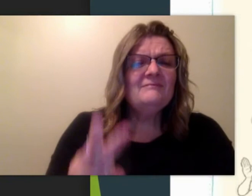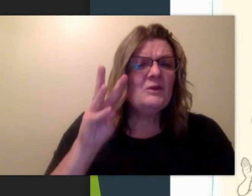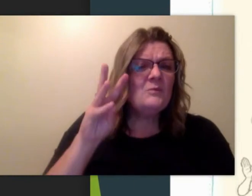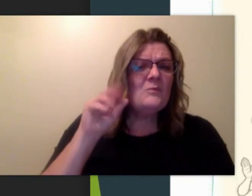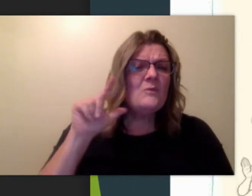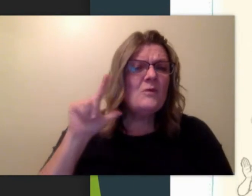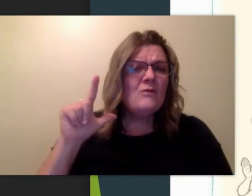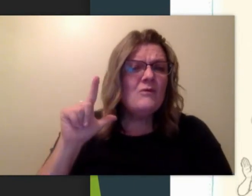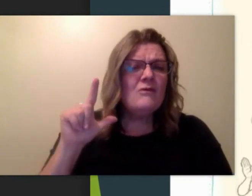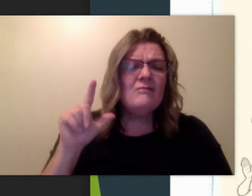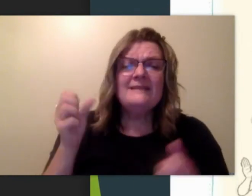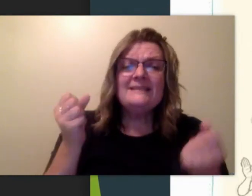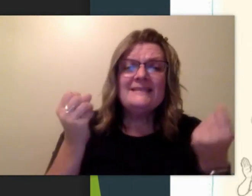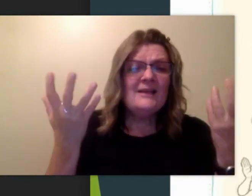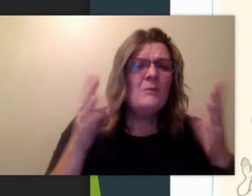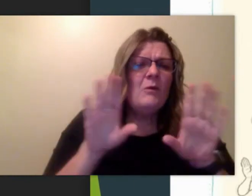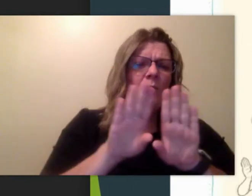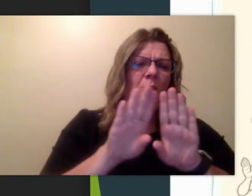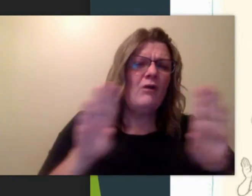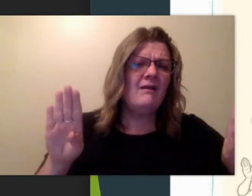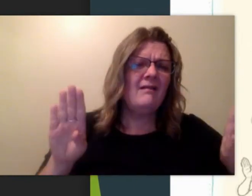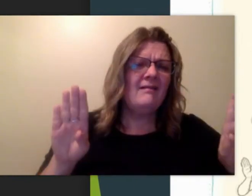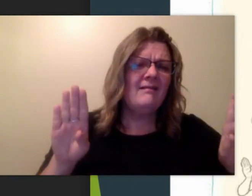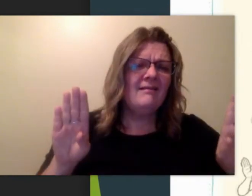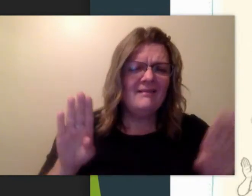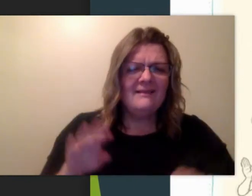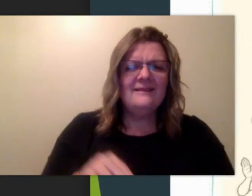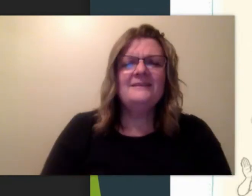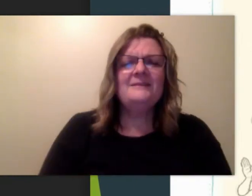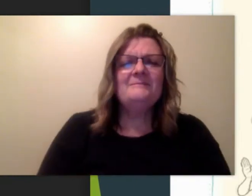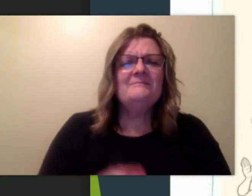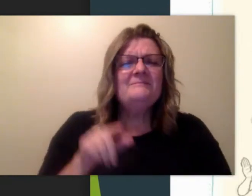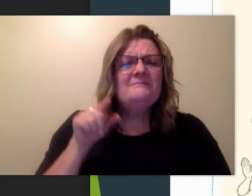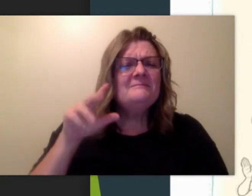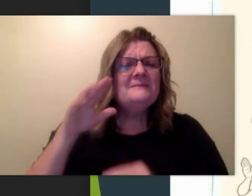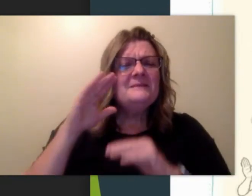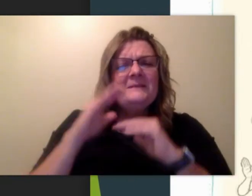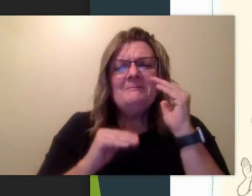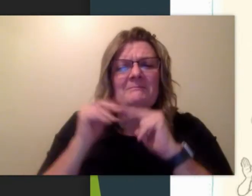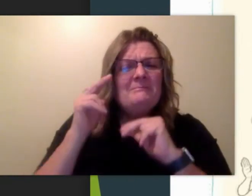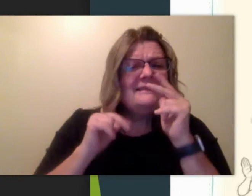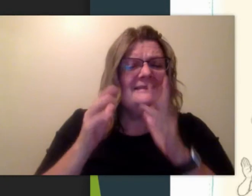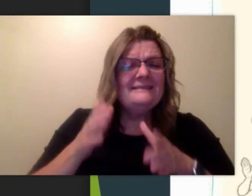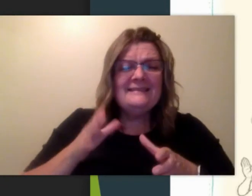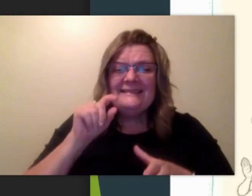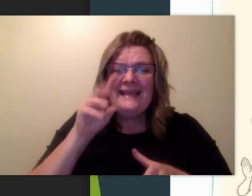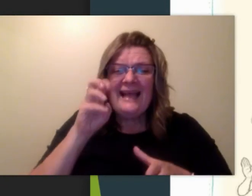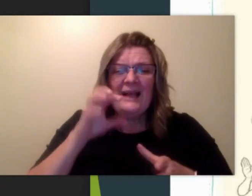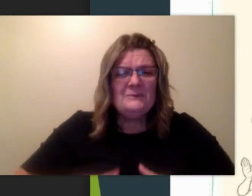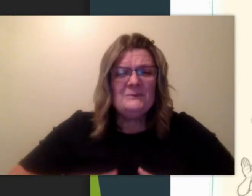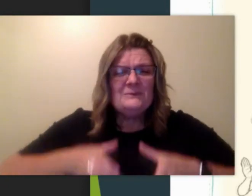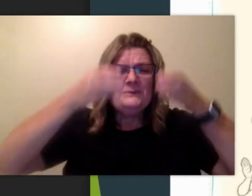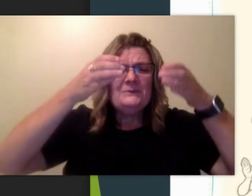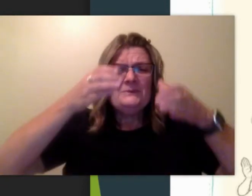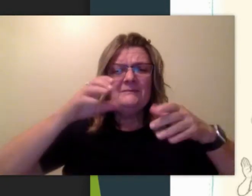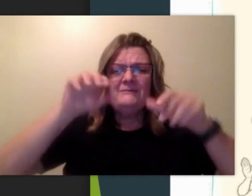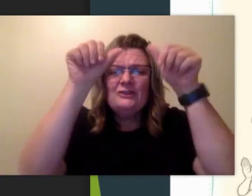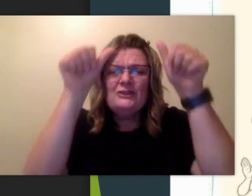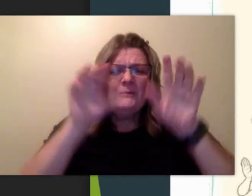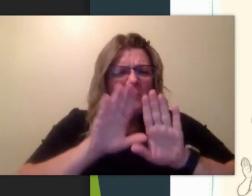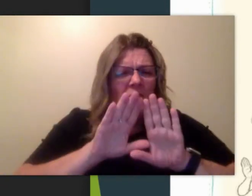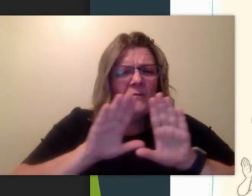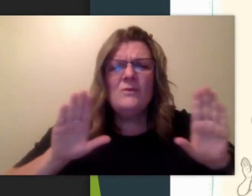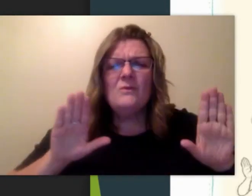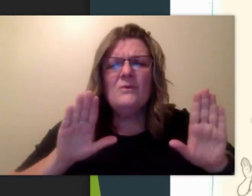Wall. This is the sign for wall. Build a tower. Shape